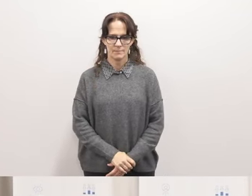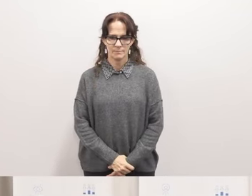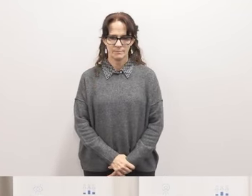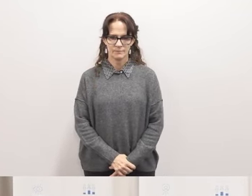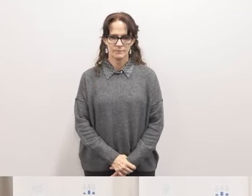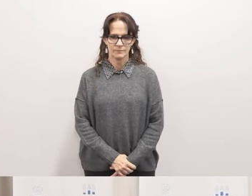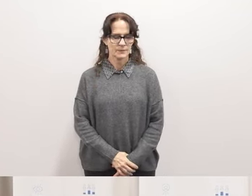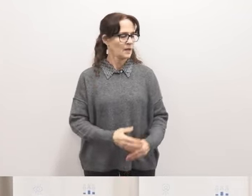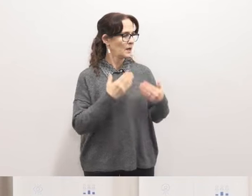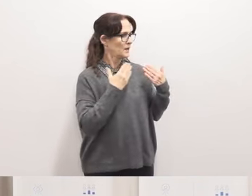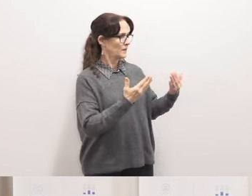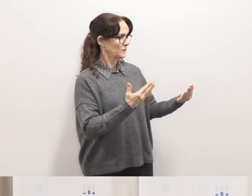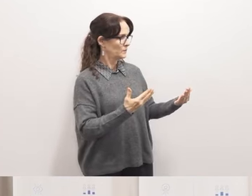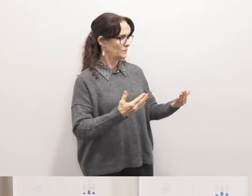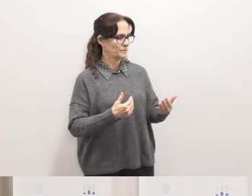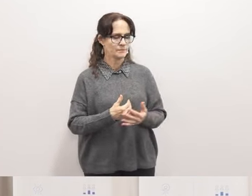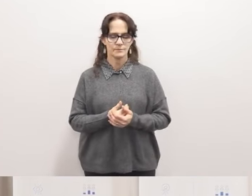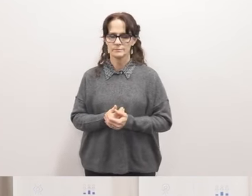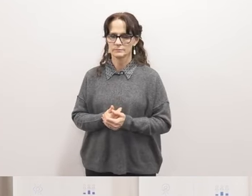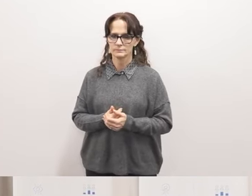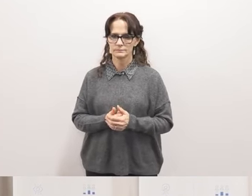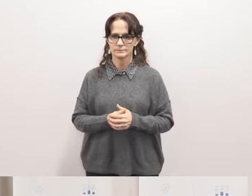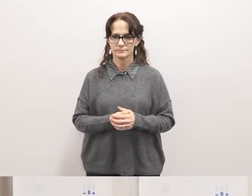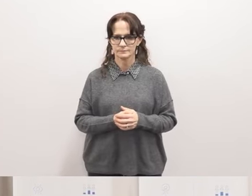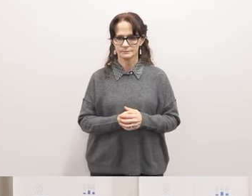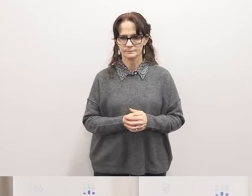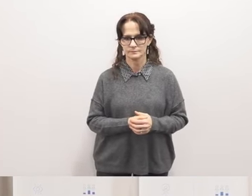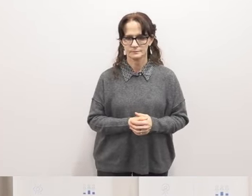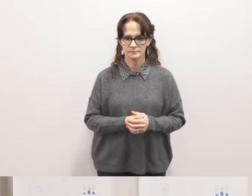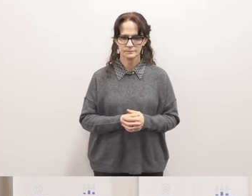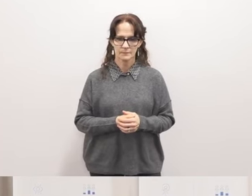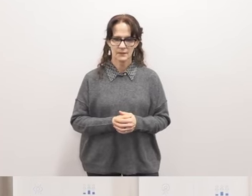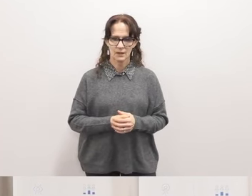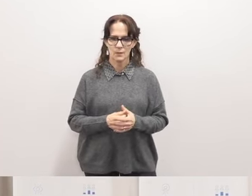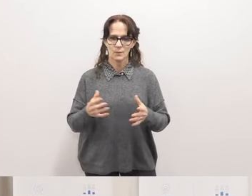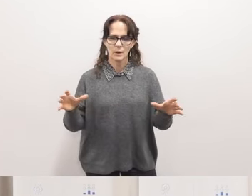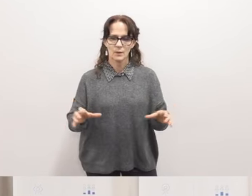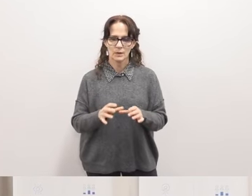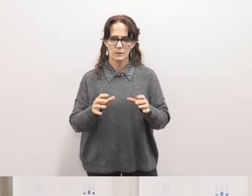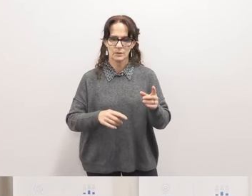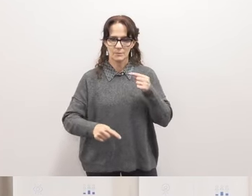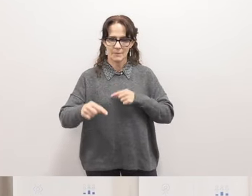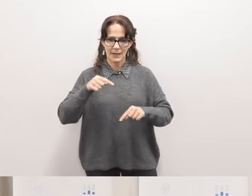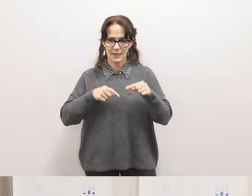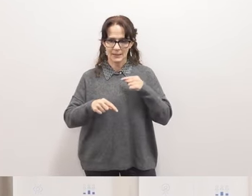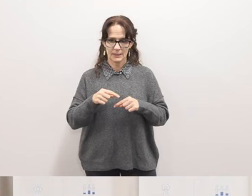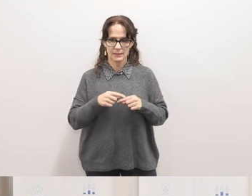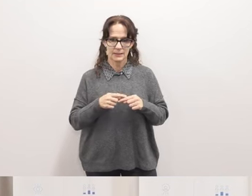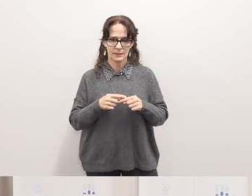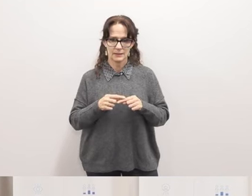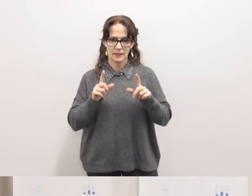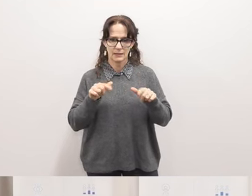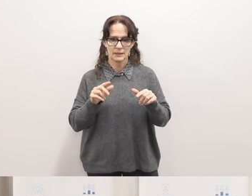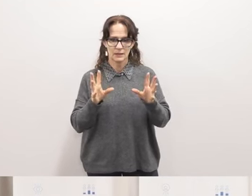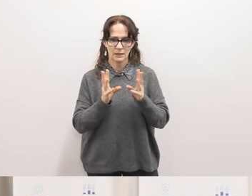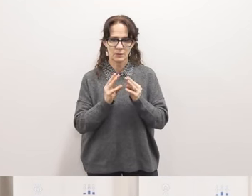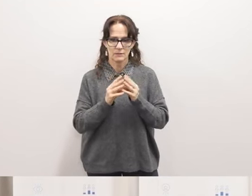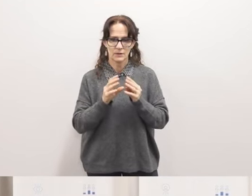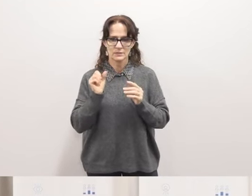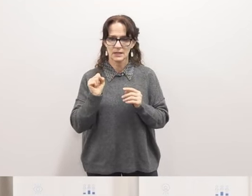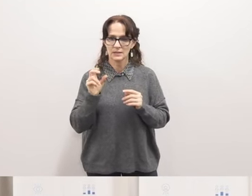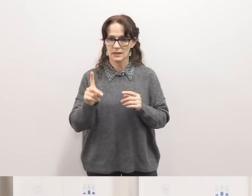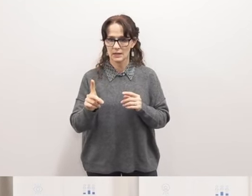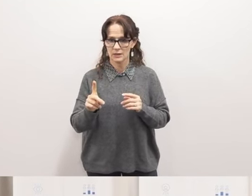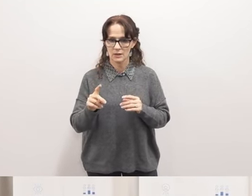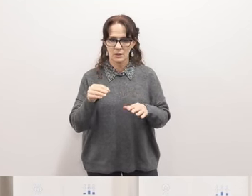thank you um so um first what i'd like to do is to go back to uh i attended a conference in san diego